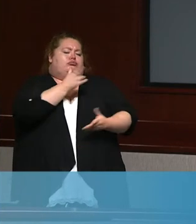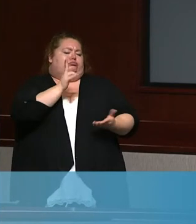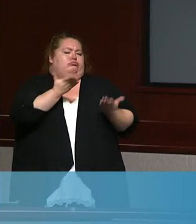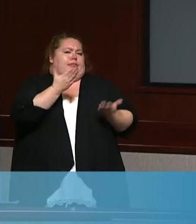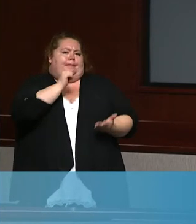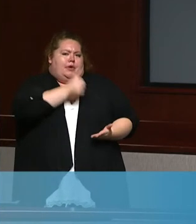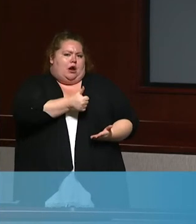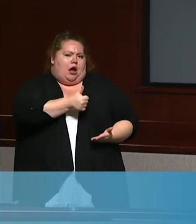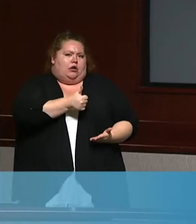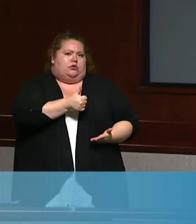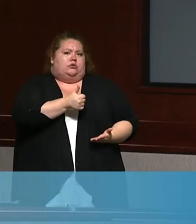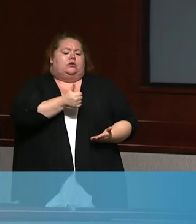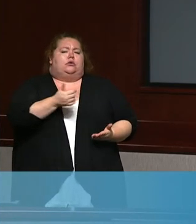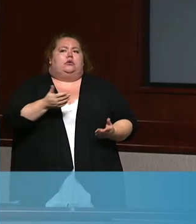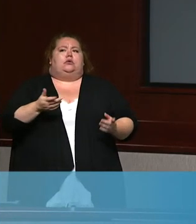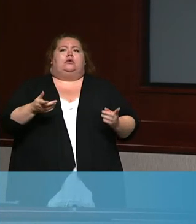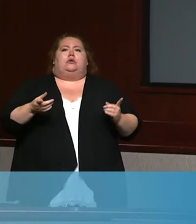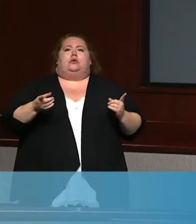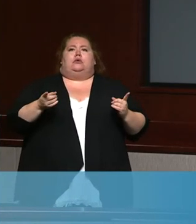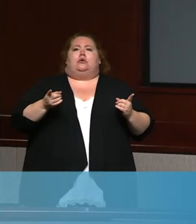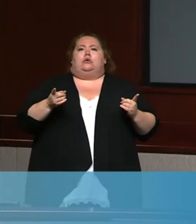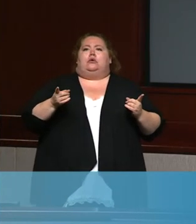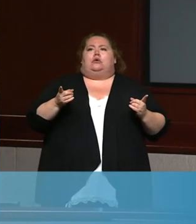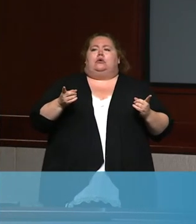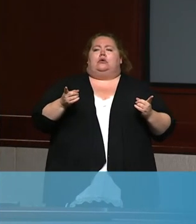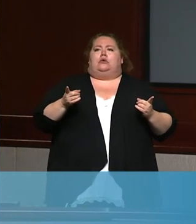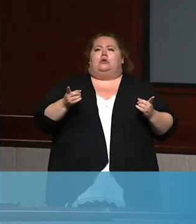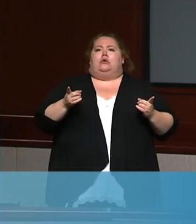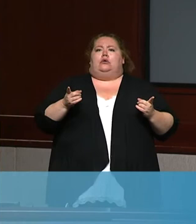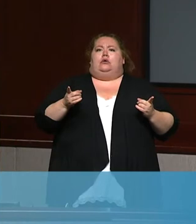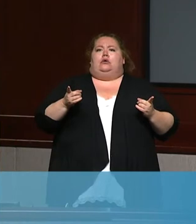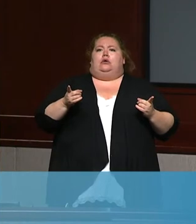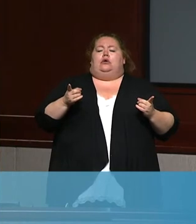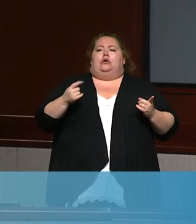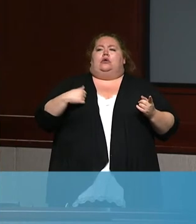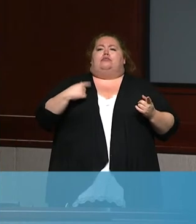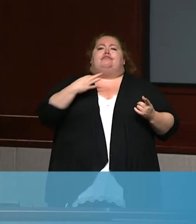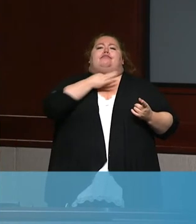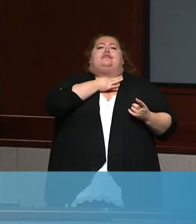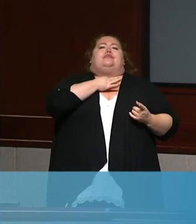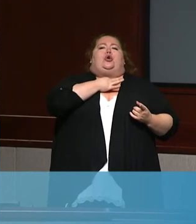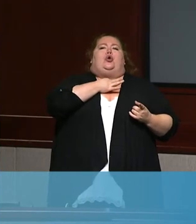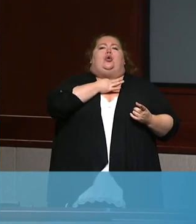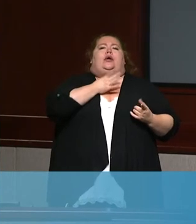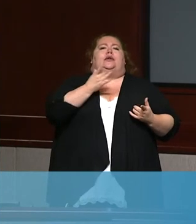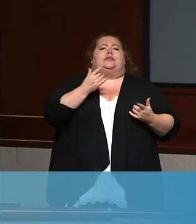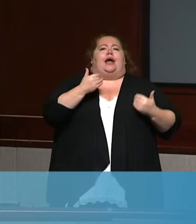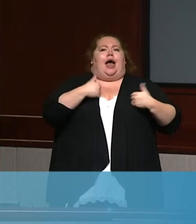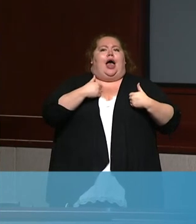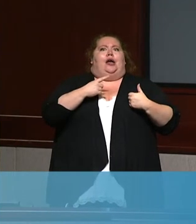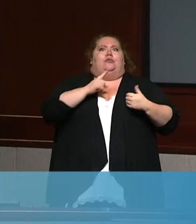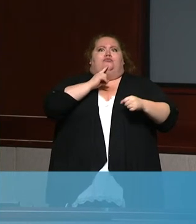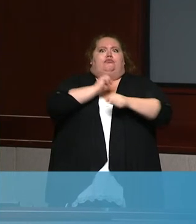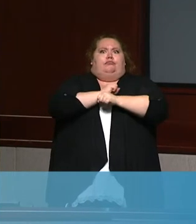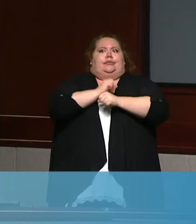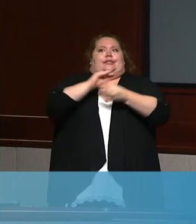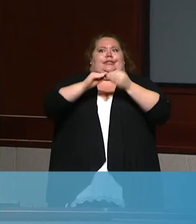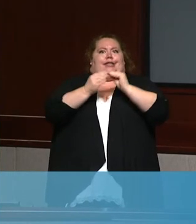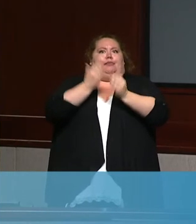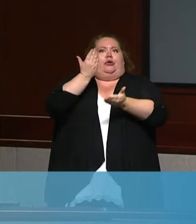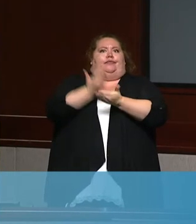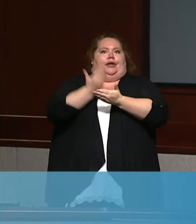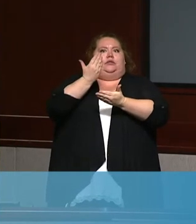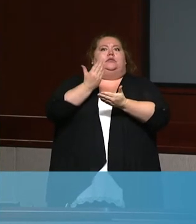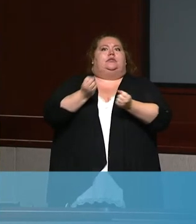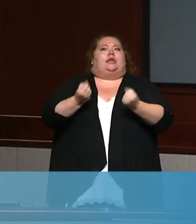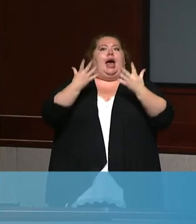that you have coronavirus. So I'm wondering if that really shows that coronavirus is falling, you know, as hard evidence. Does that question